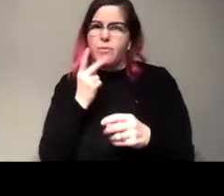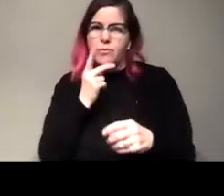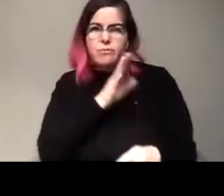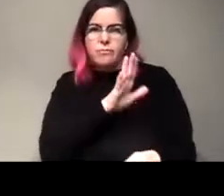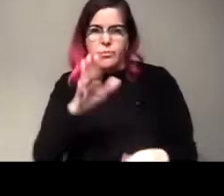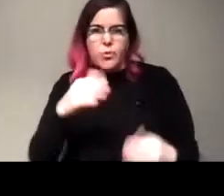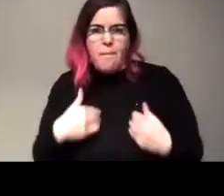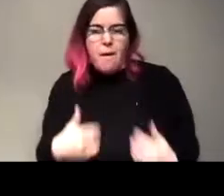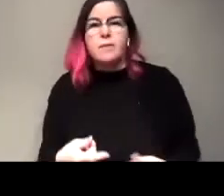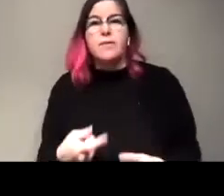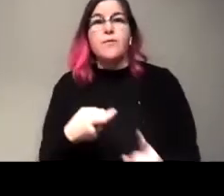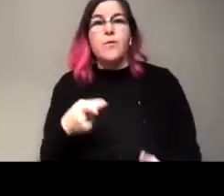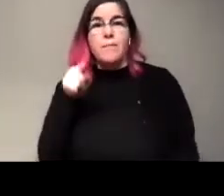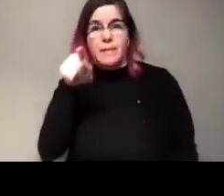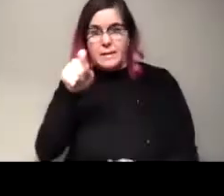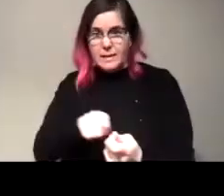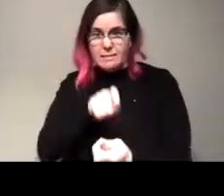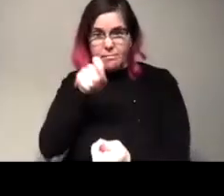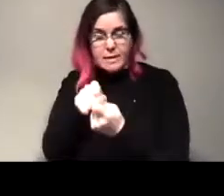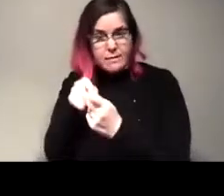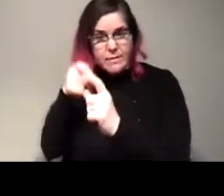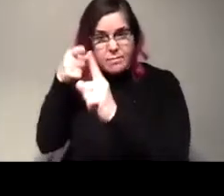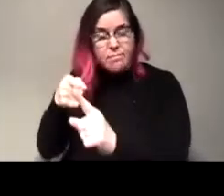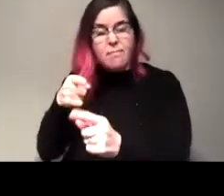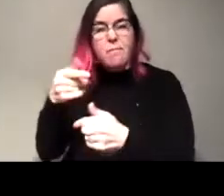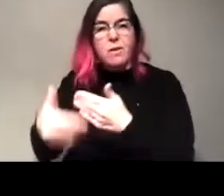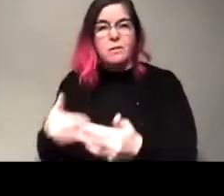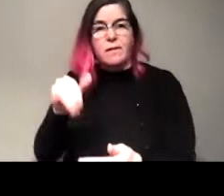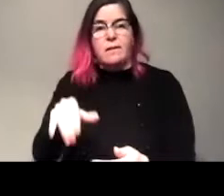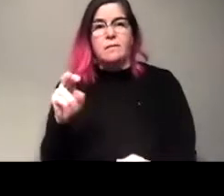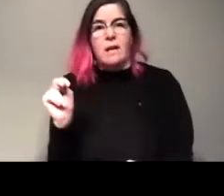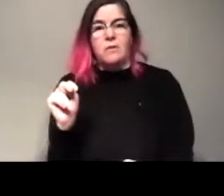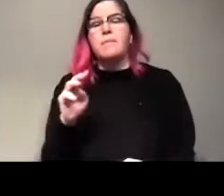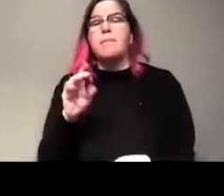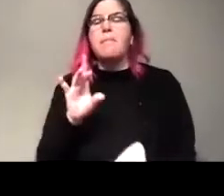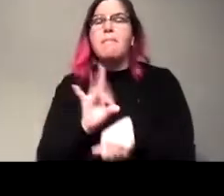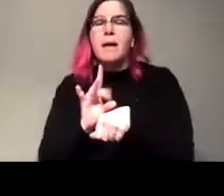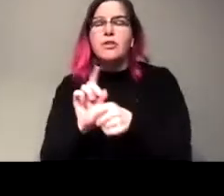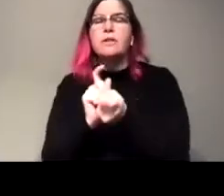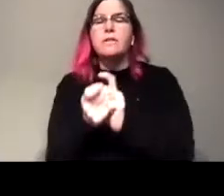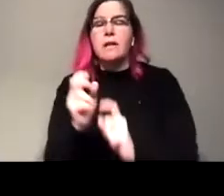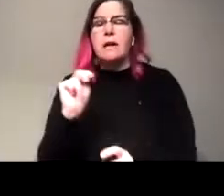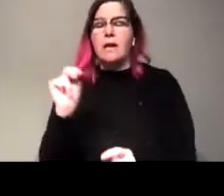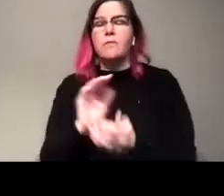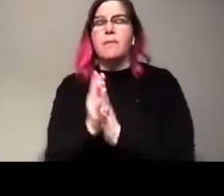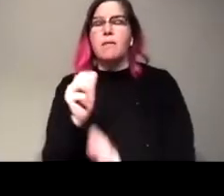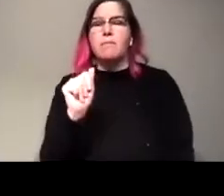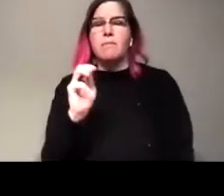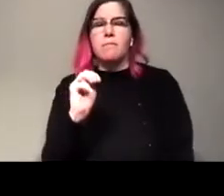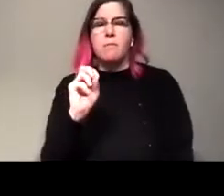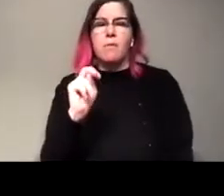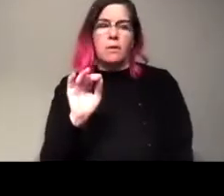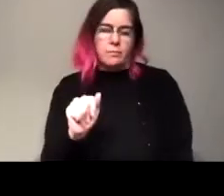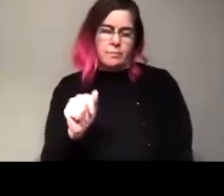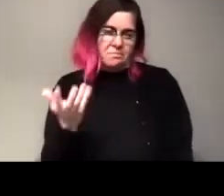all came from this specific process. So bacteria converting nitrogen to ammonia. And that's what